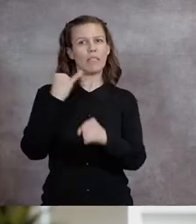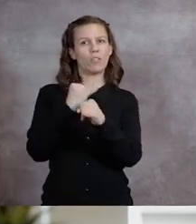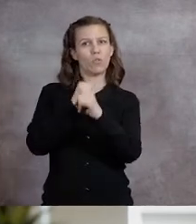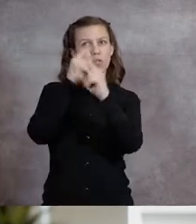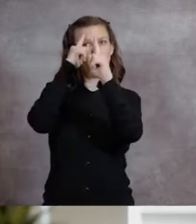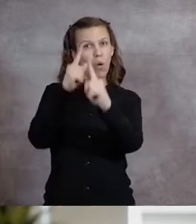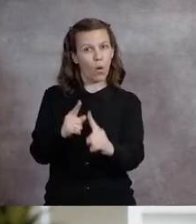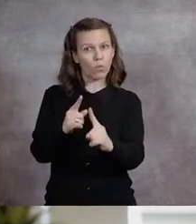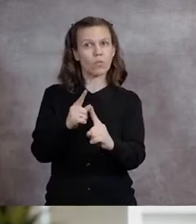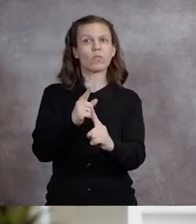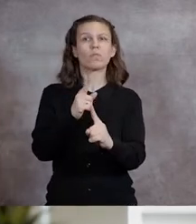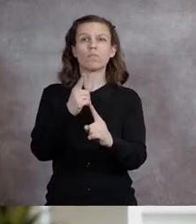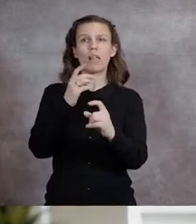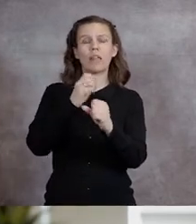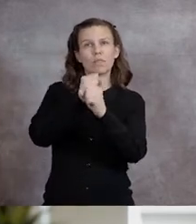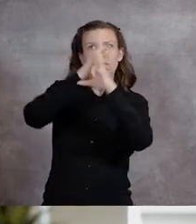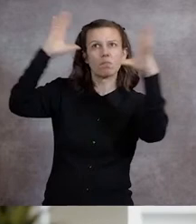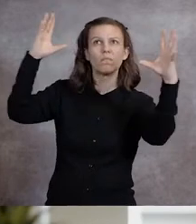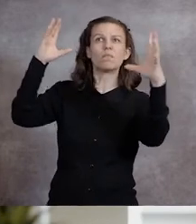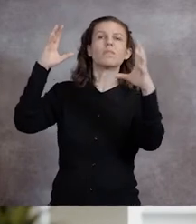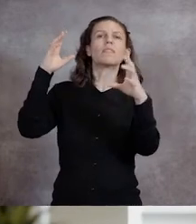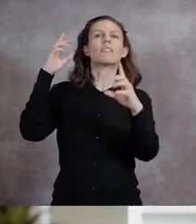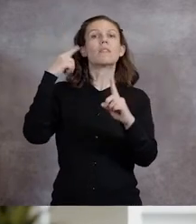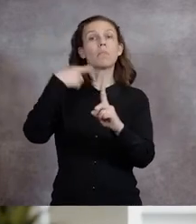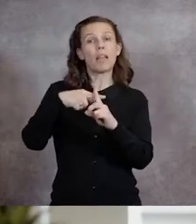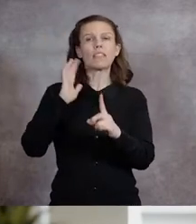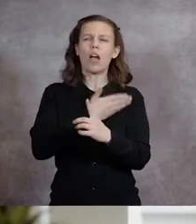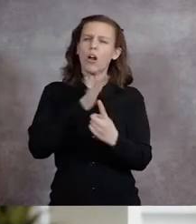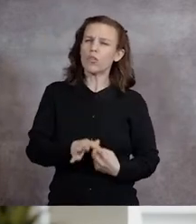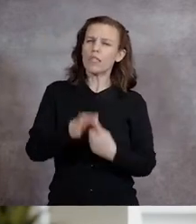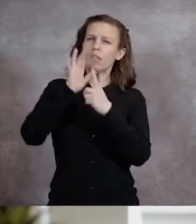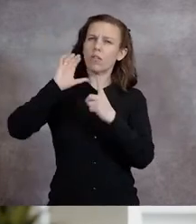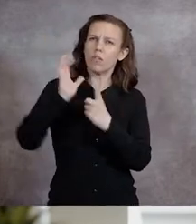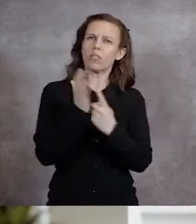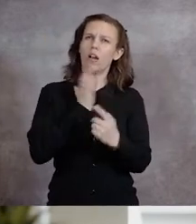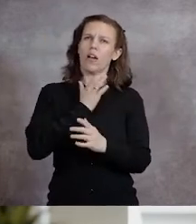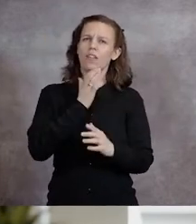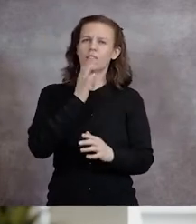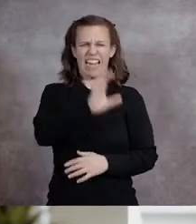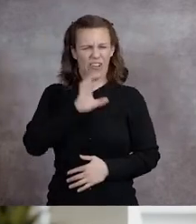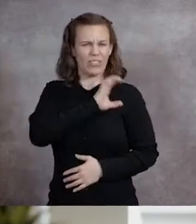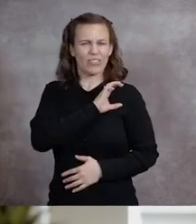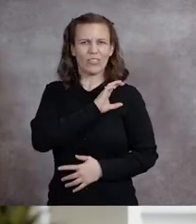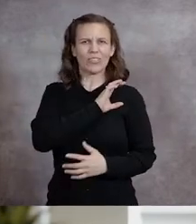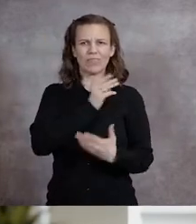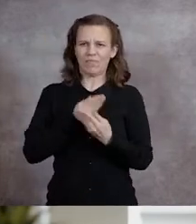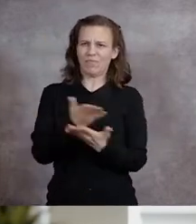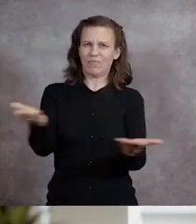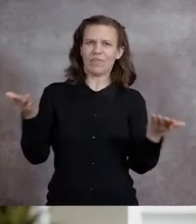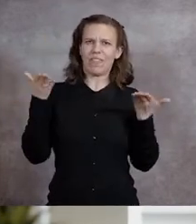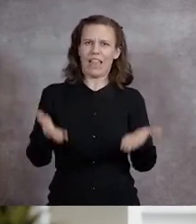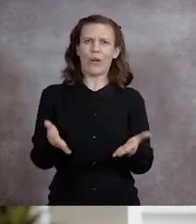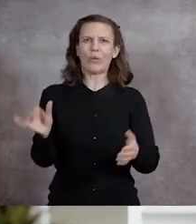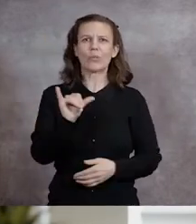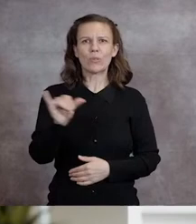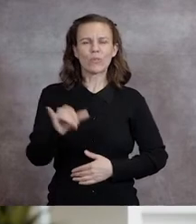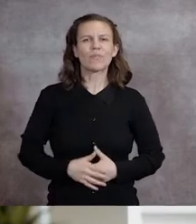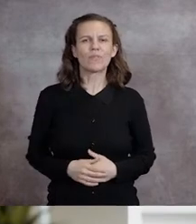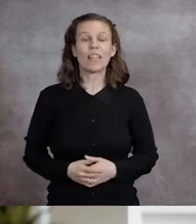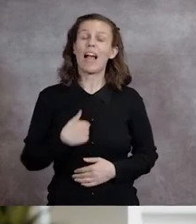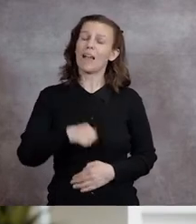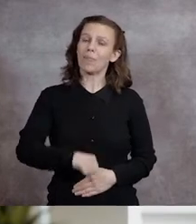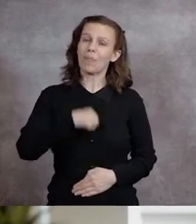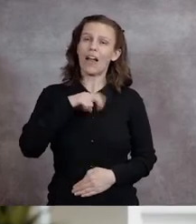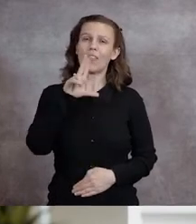UNM's institutional goals and aspirations, but our unique culture and character as well. I'm very proud